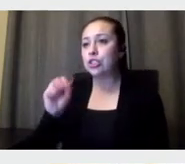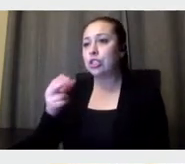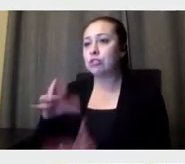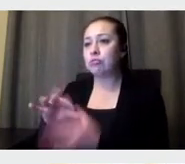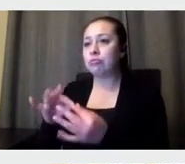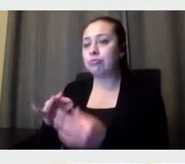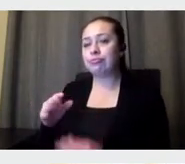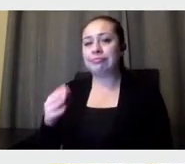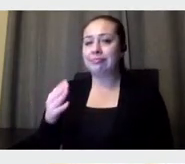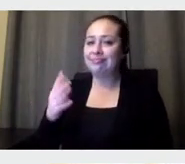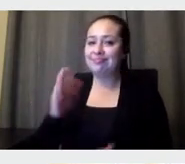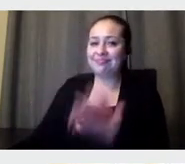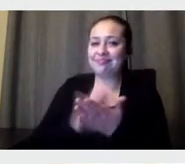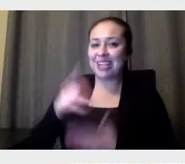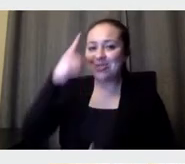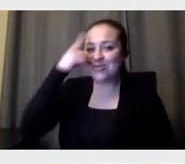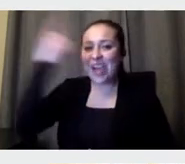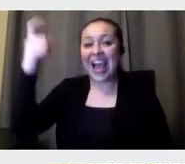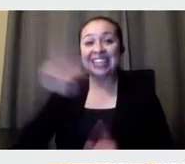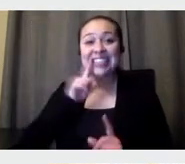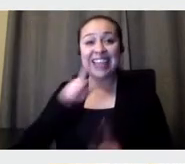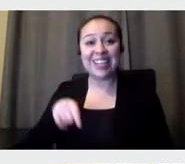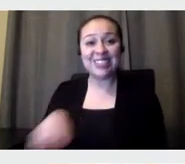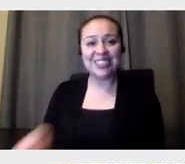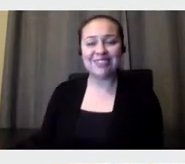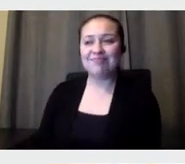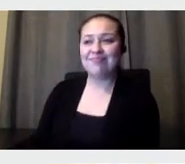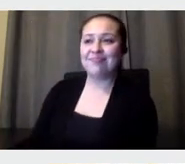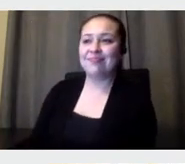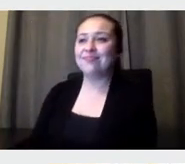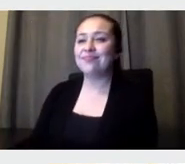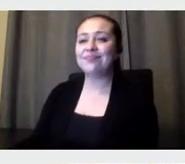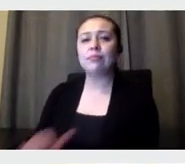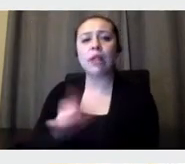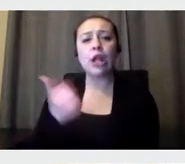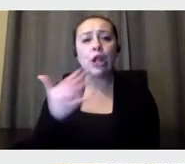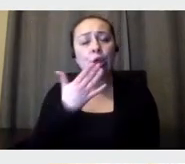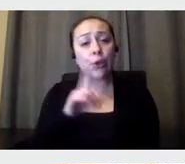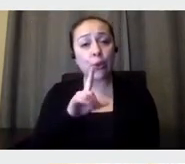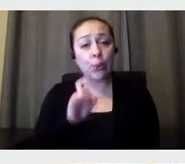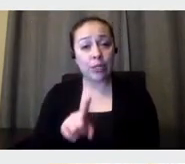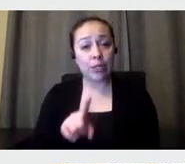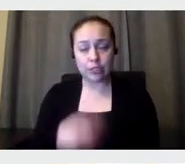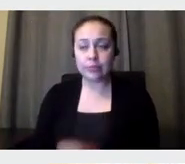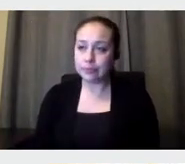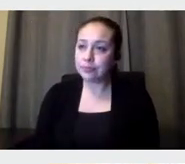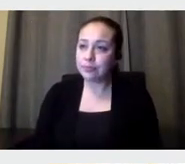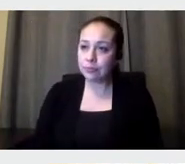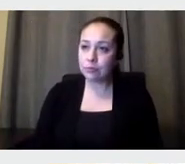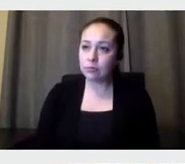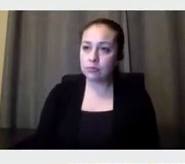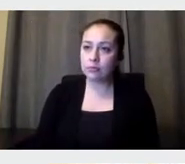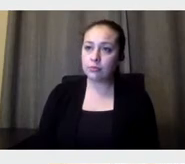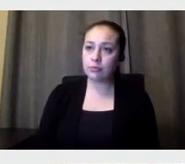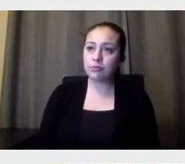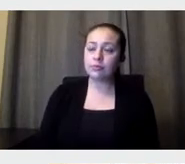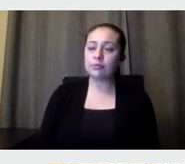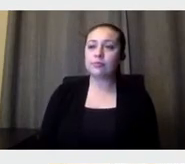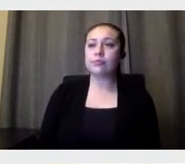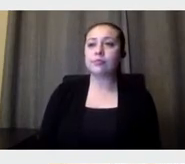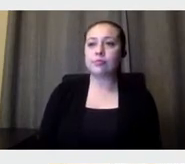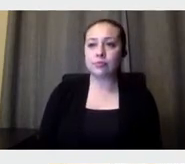wise answer. Um, another good question is, designers from all over the world